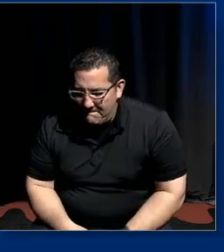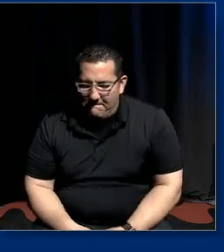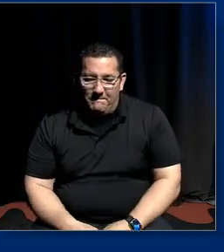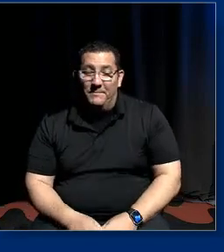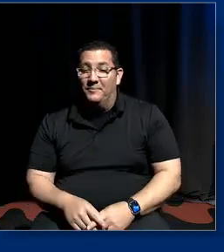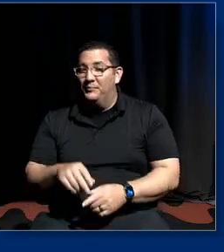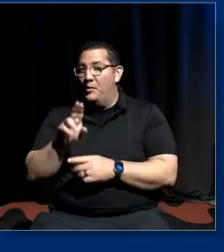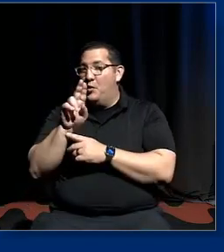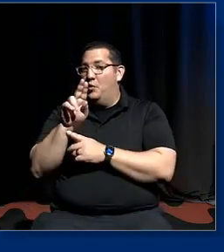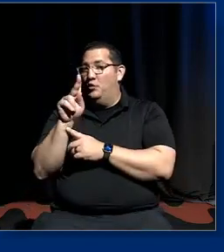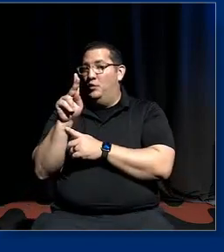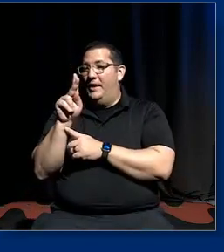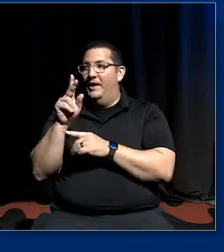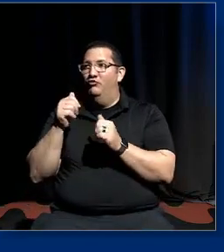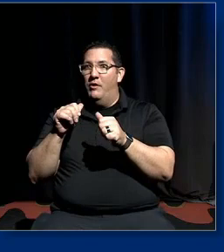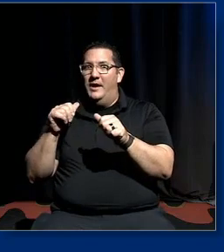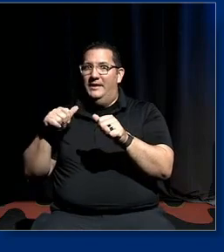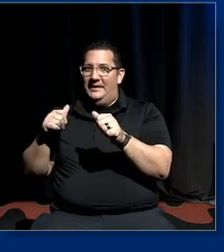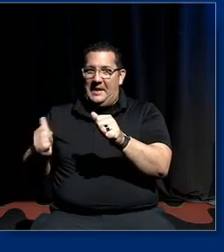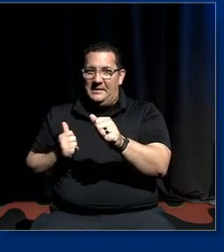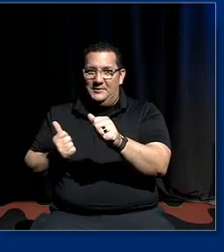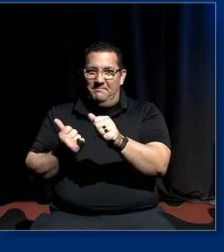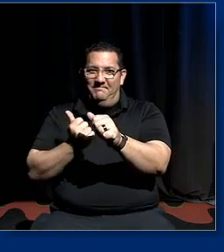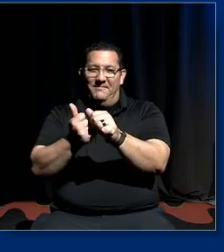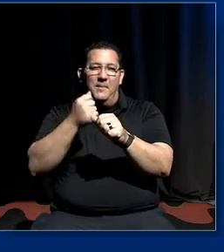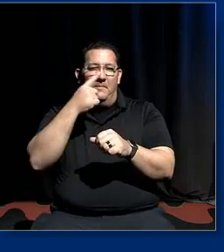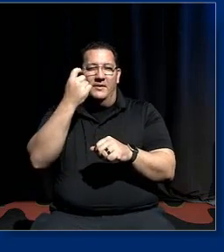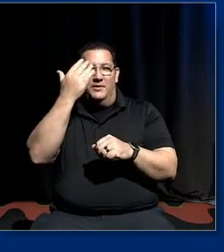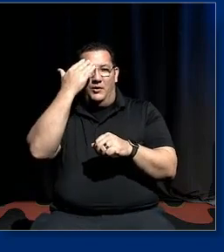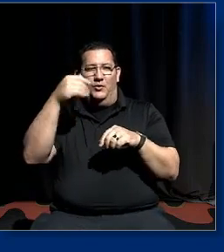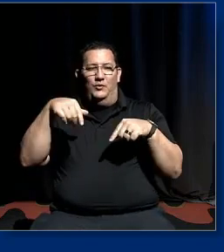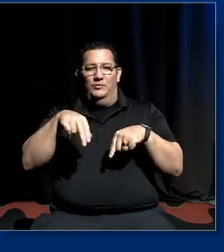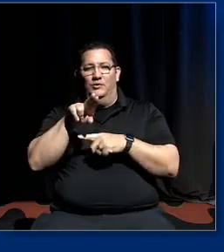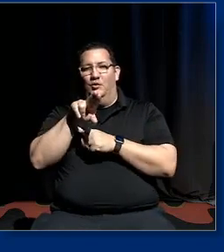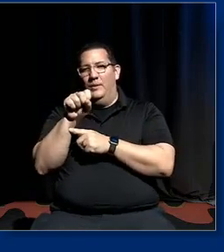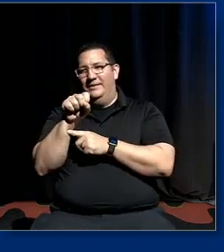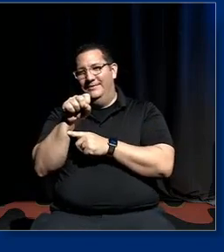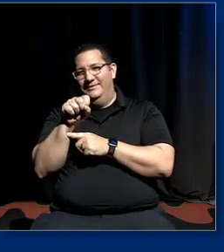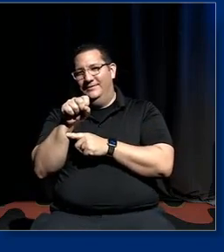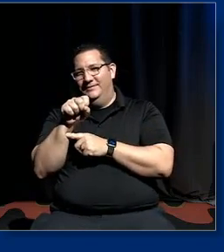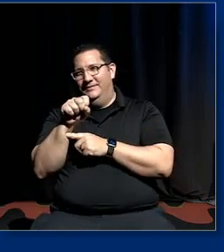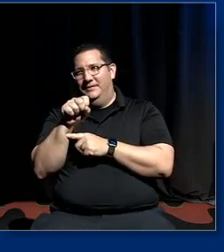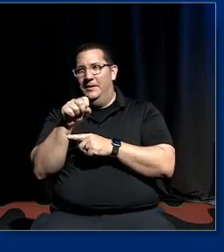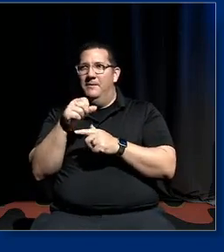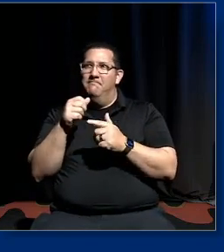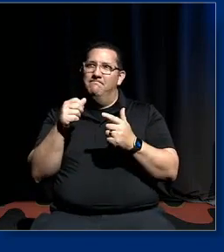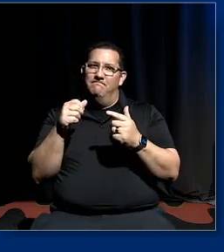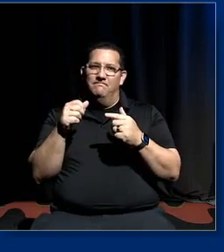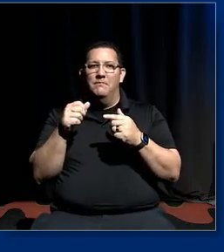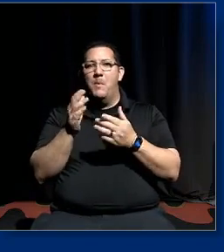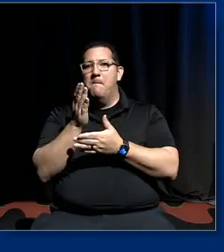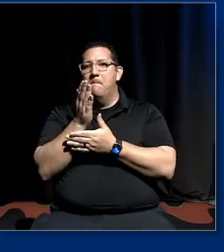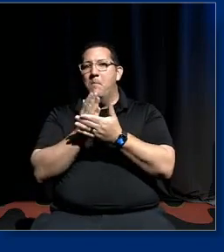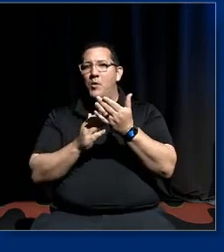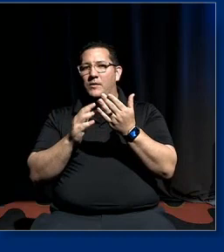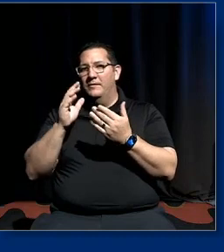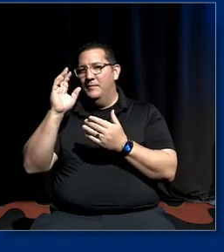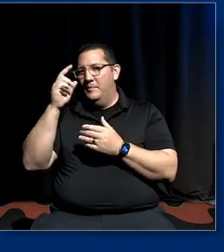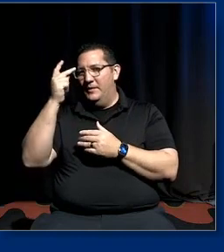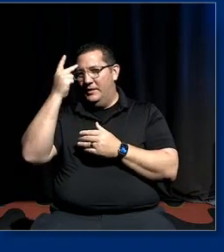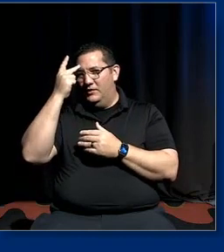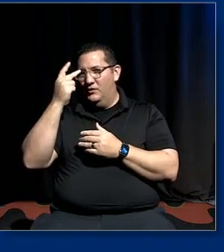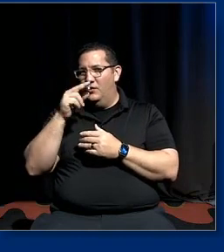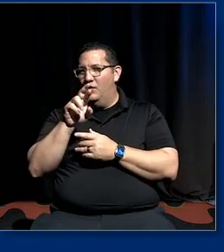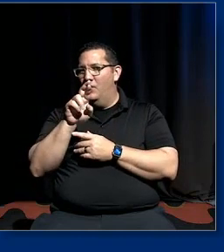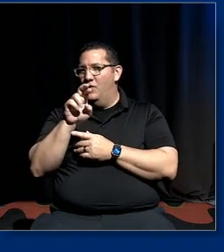uk's played catch-up because i know know in in the states this this is this has been a part of the political reality